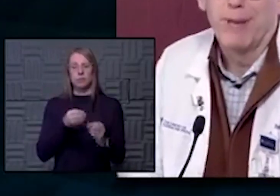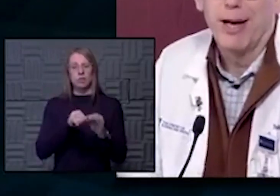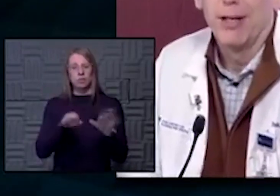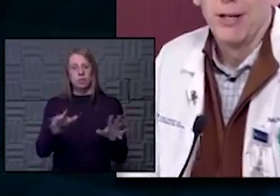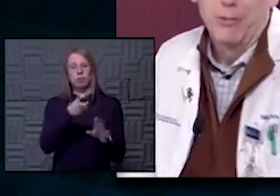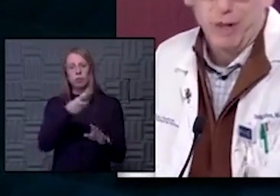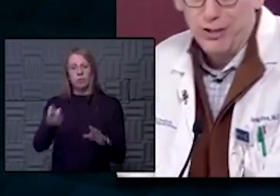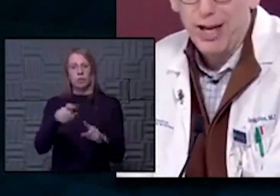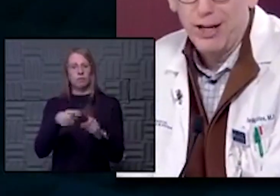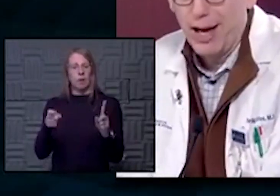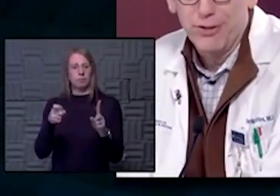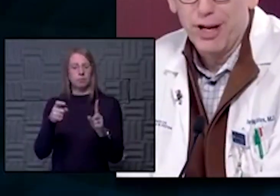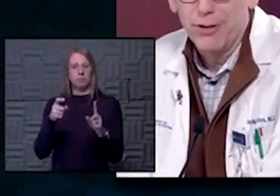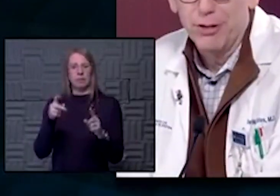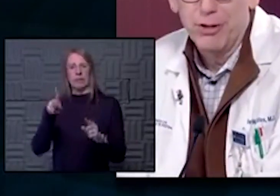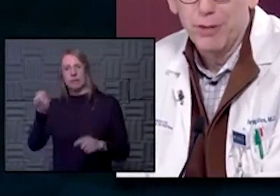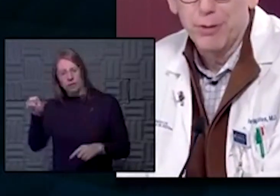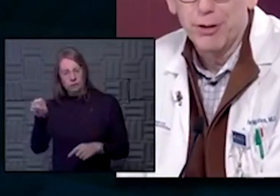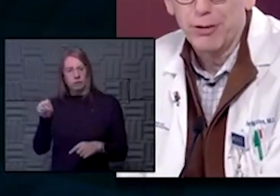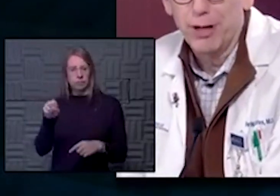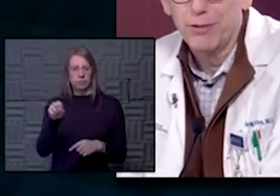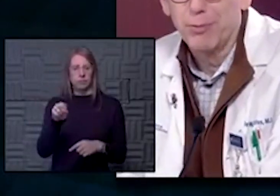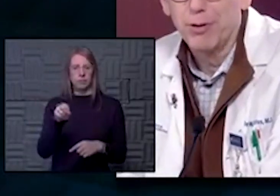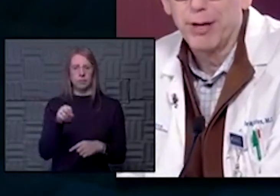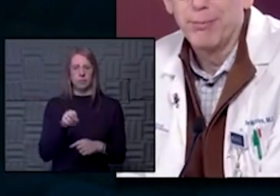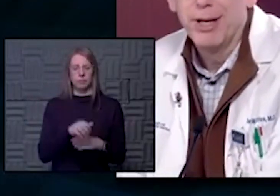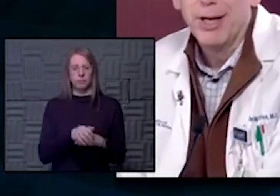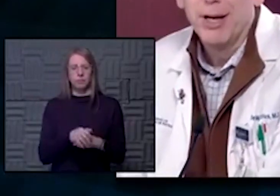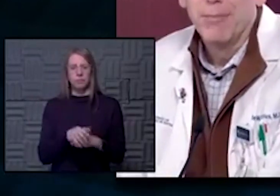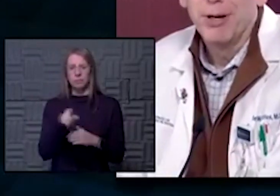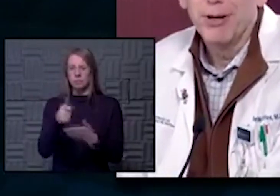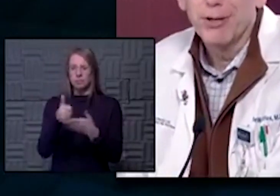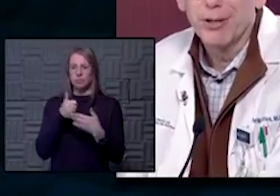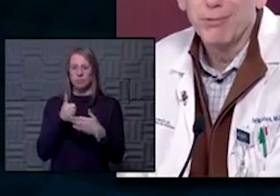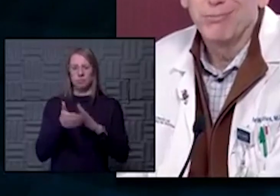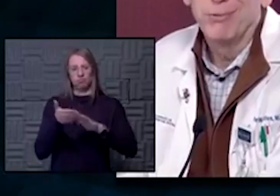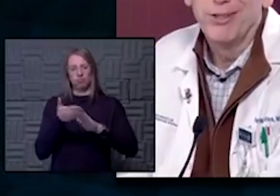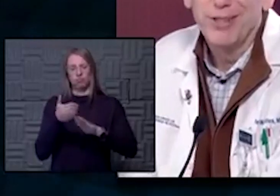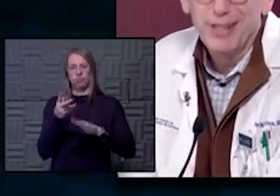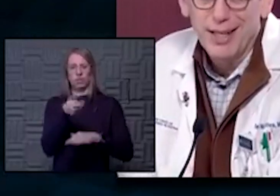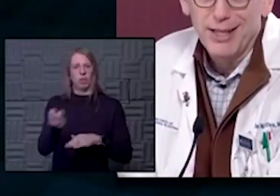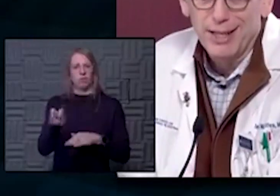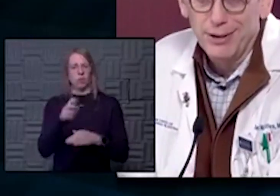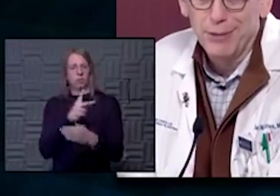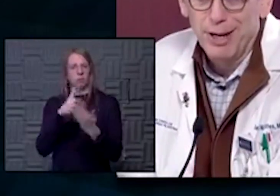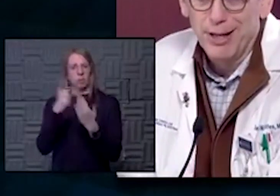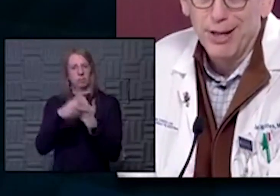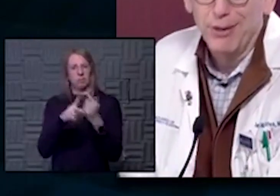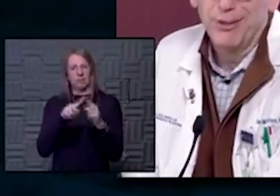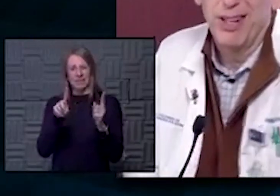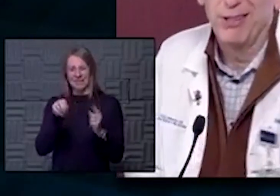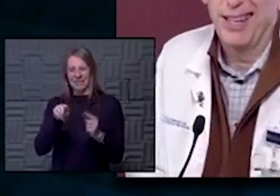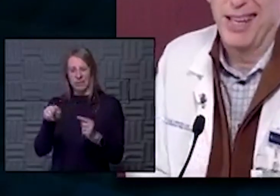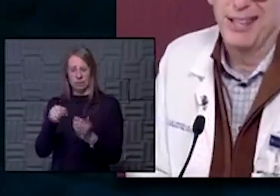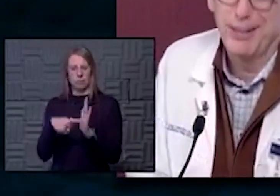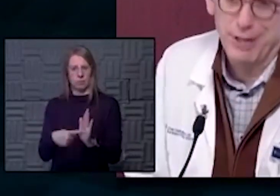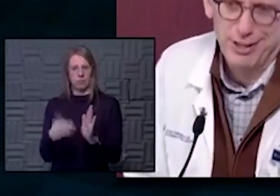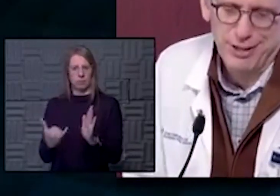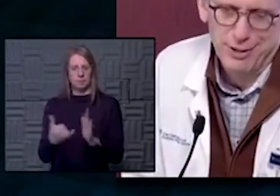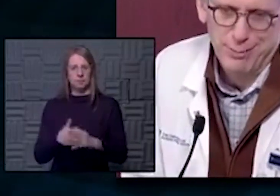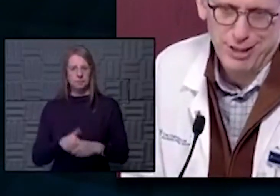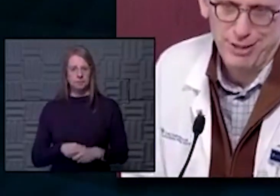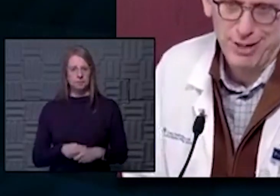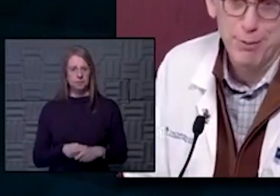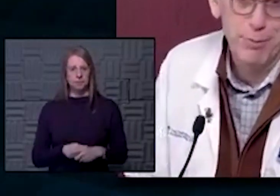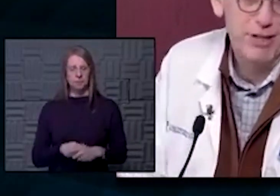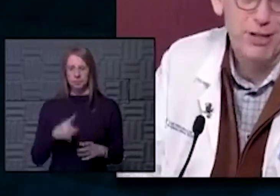Talk to us about what's that, how's that going? you help run our transfer program? But also, what's the data telling you right now? Because I don't think I like what